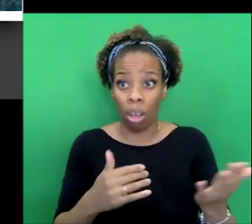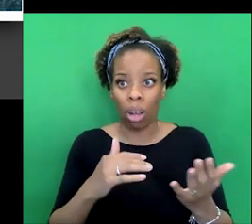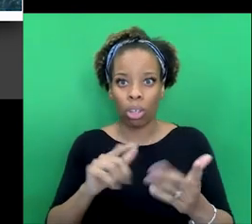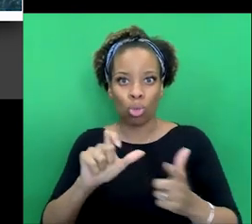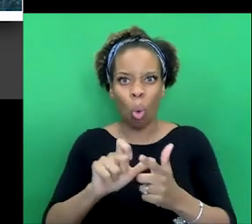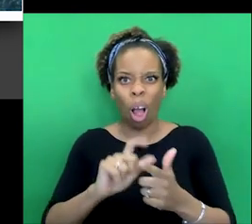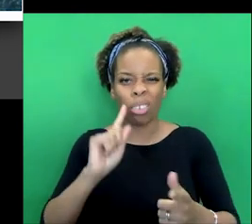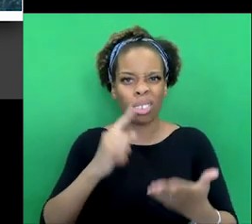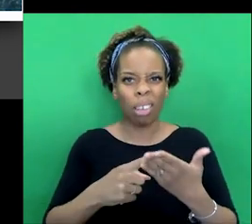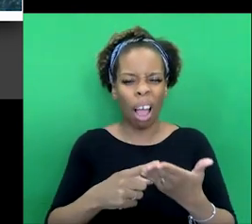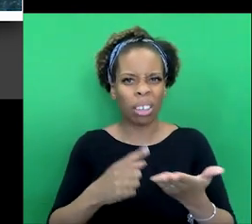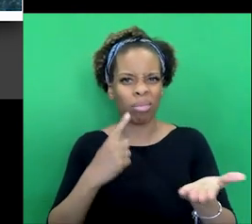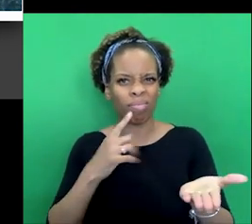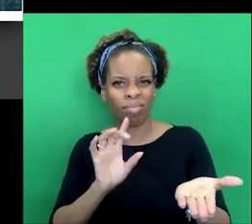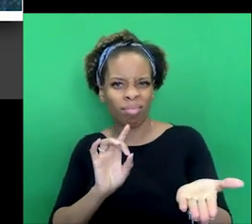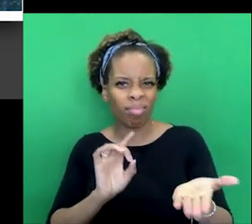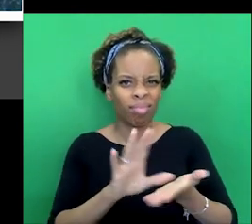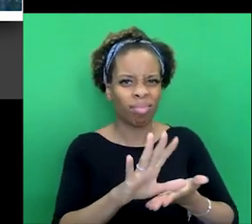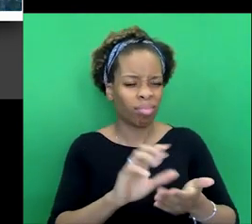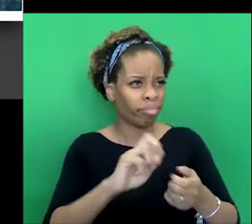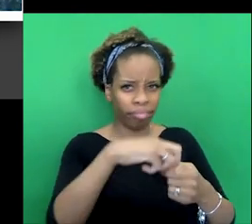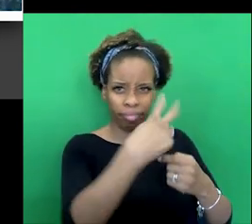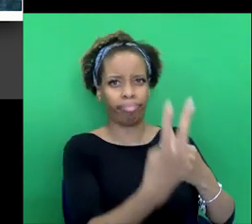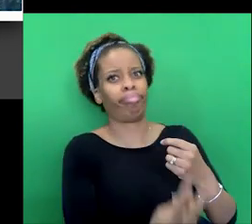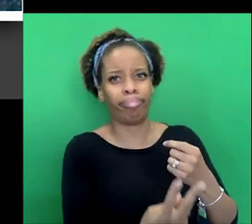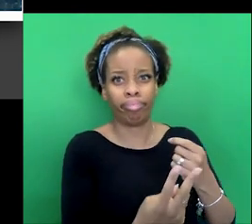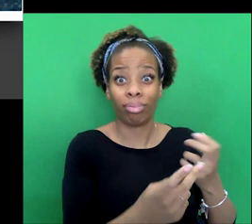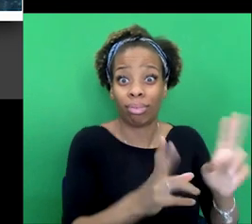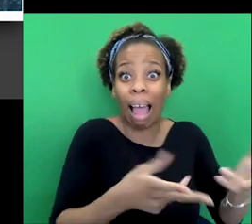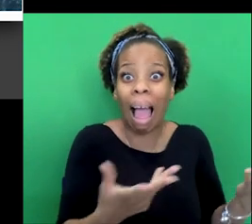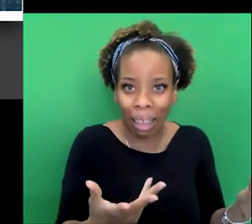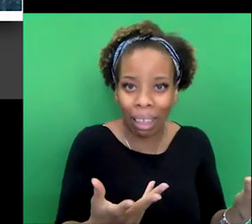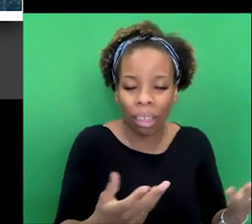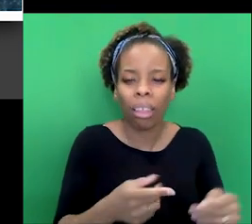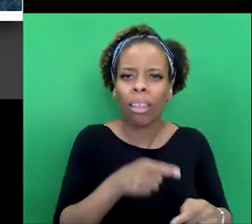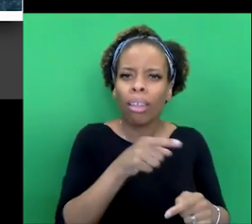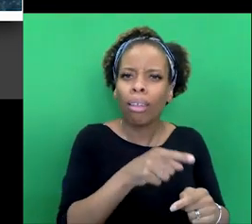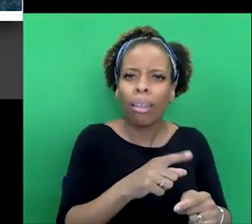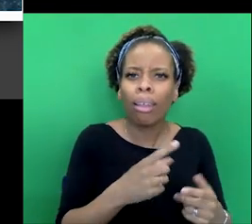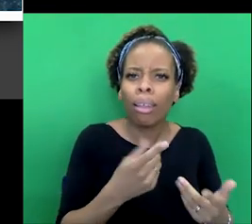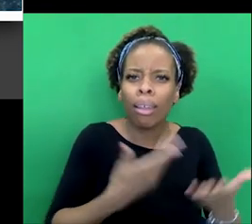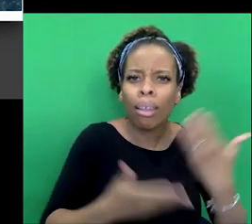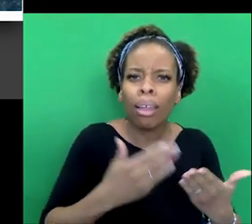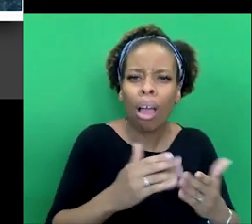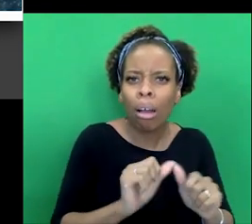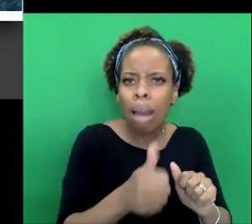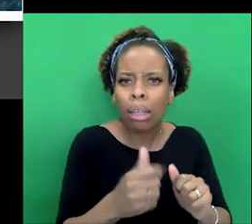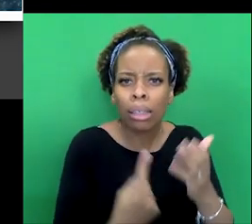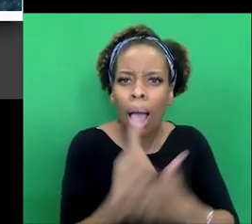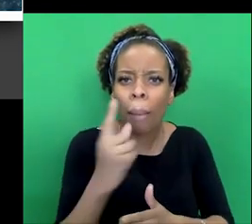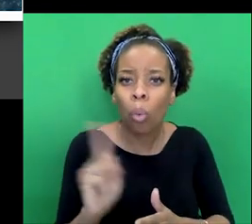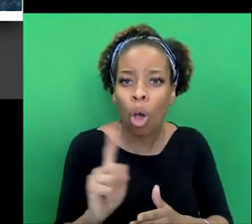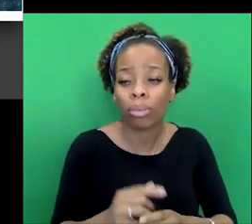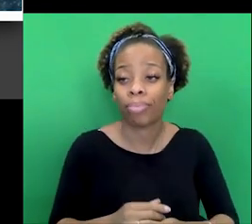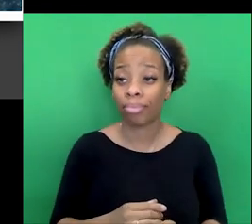throw his hero into a great column of Austrian spume. Well, yeah, as you say, Doyle was plotting